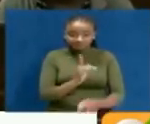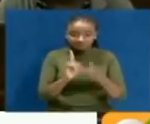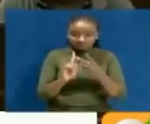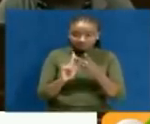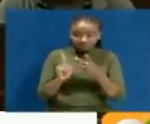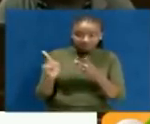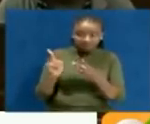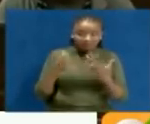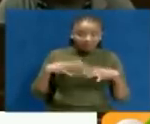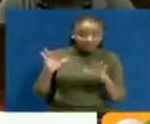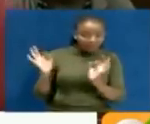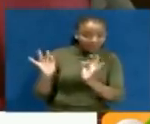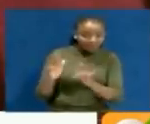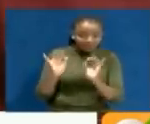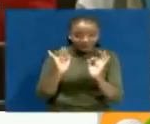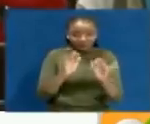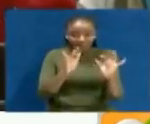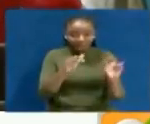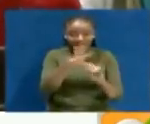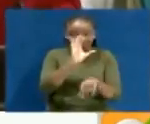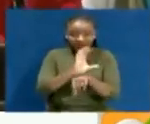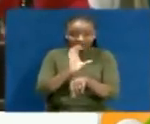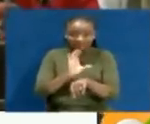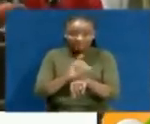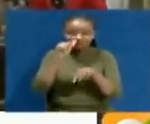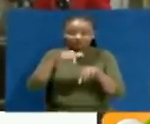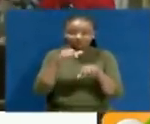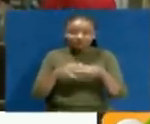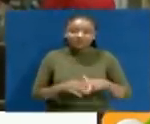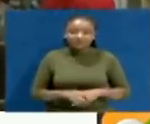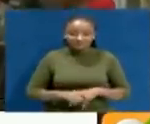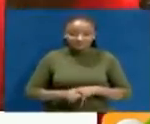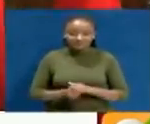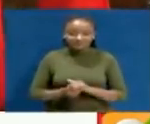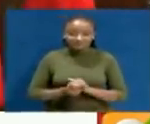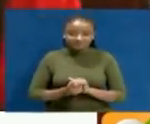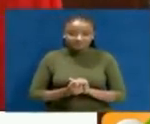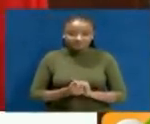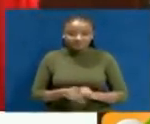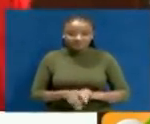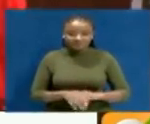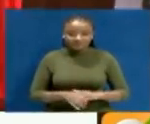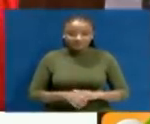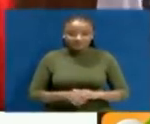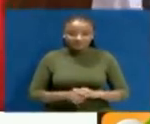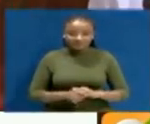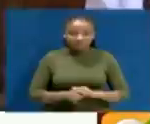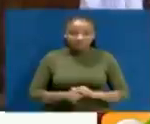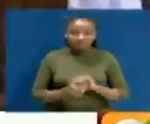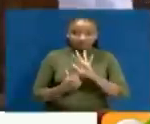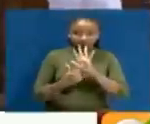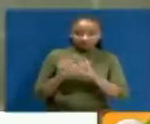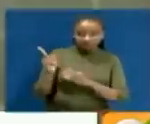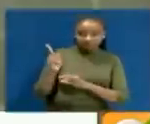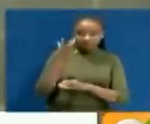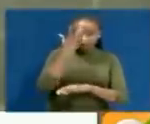This has worshippers' strong worship centers during the second week since the easing of restriction measures. At the All Saints